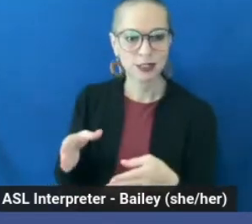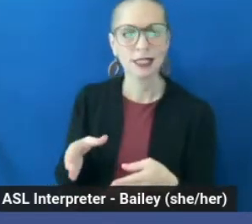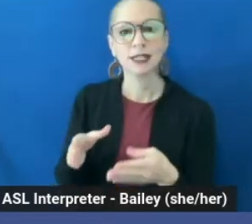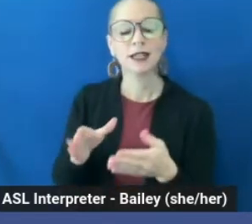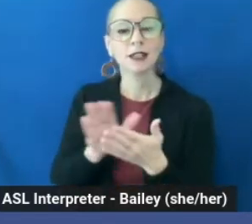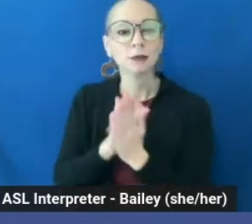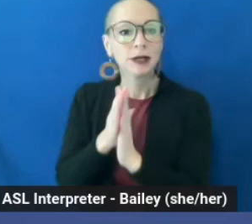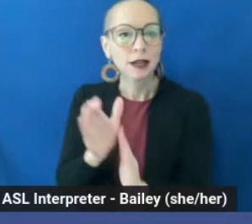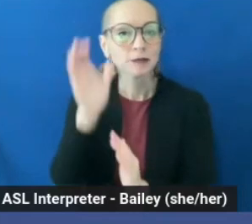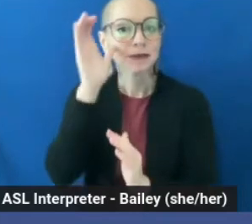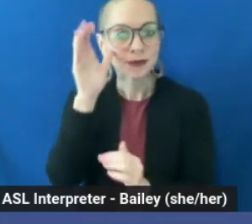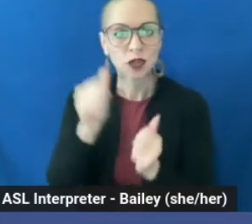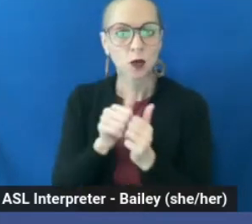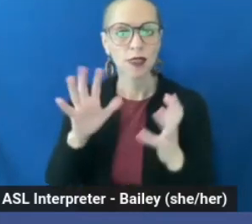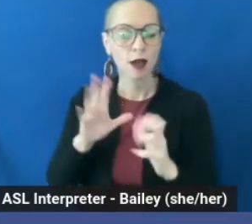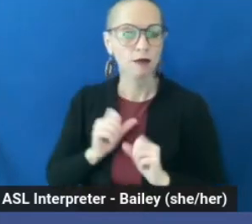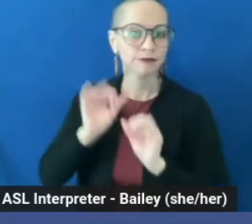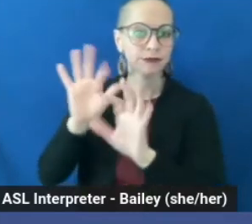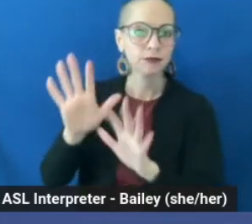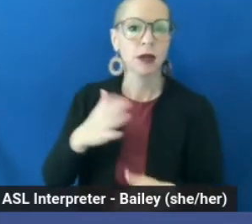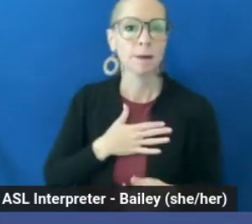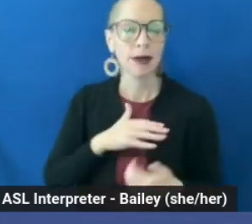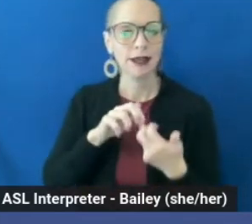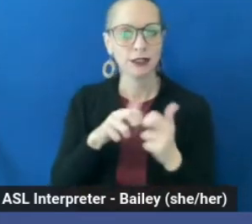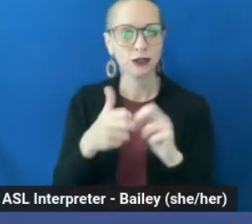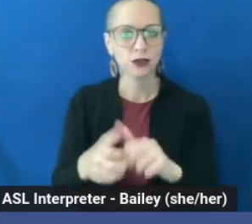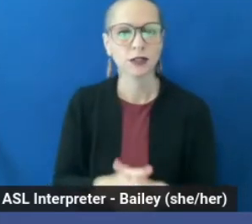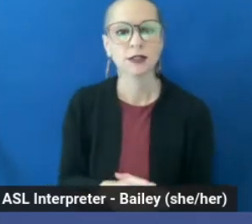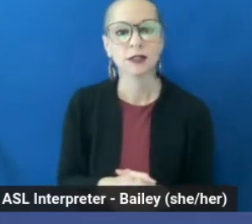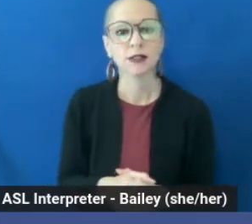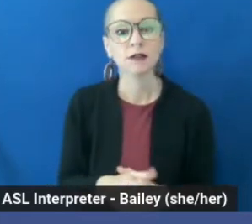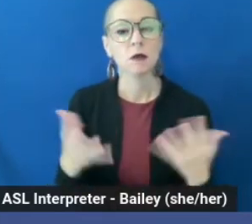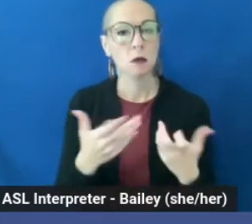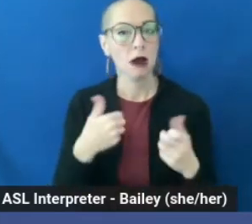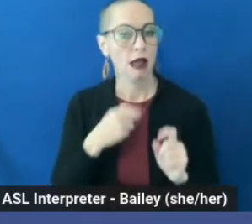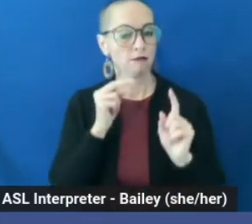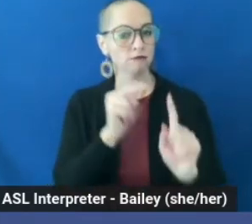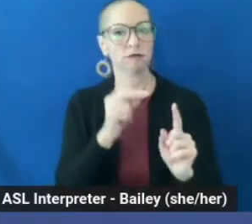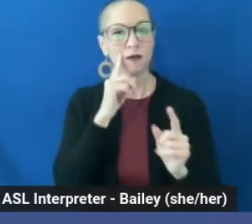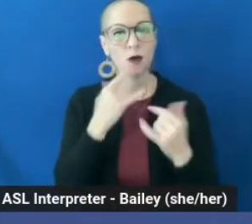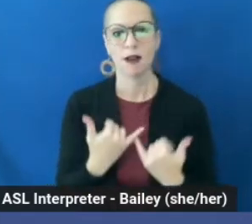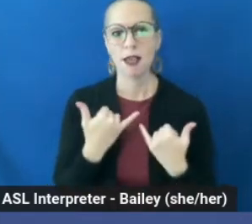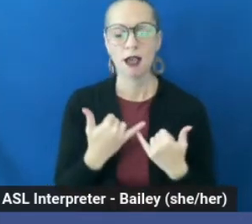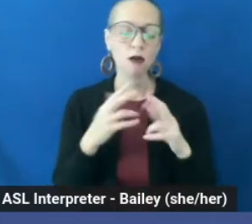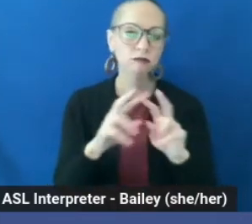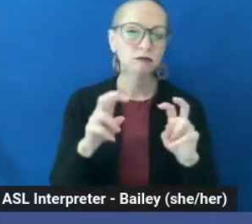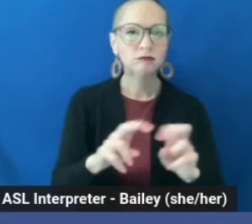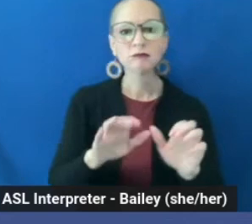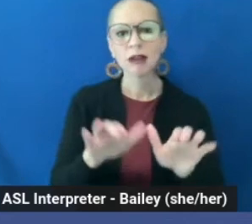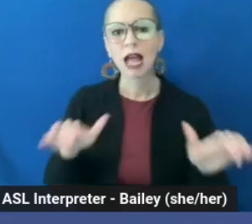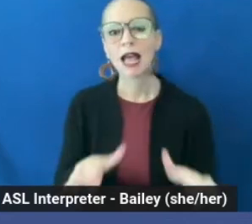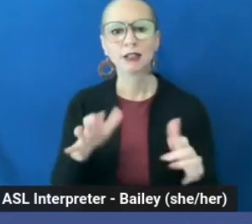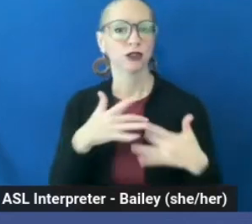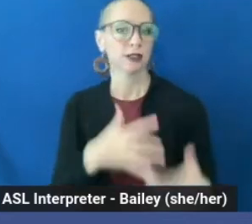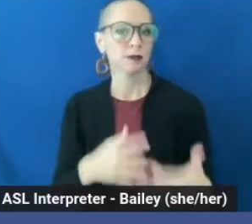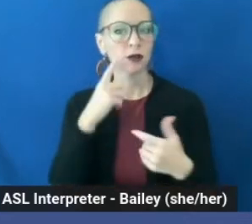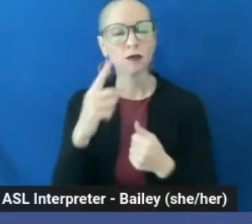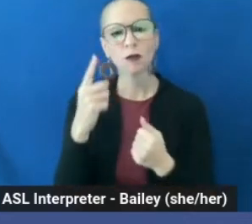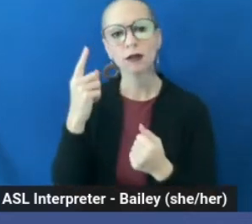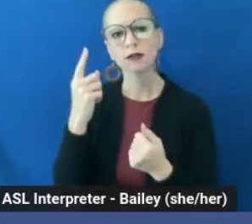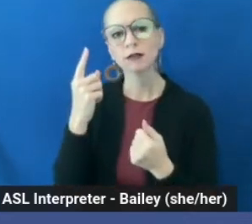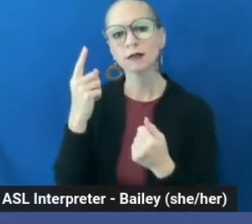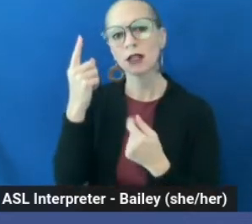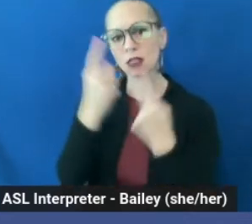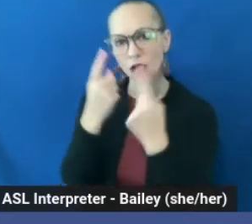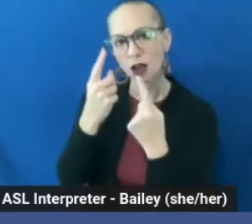ear without bringing in our own issues? What I look out for now as best I can are actions typical for thoughts, typical